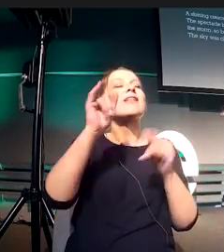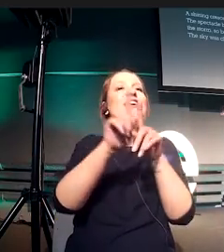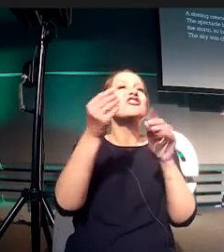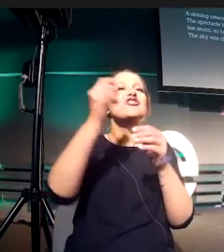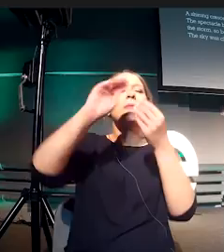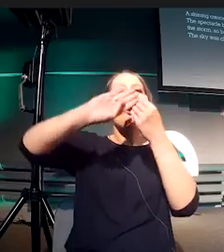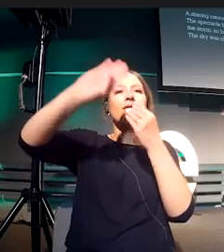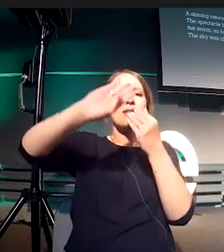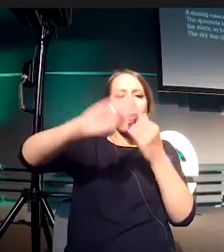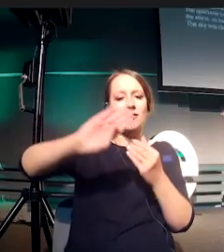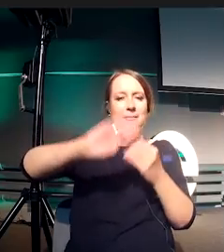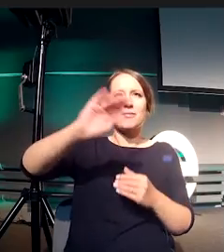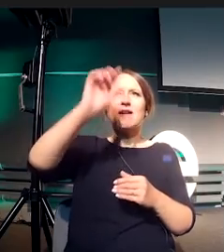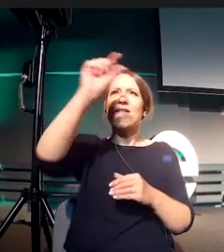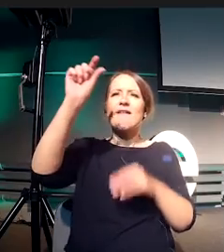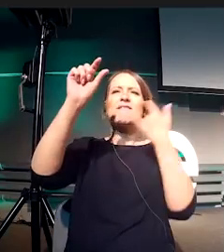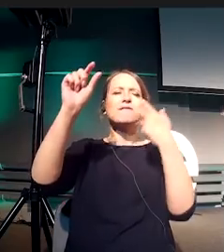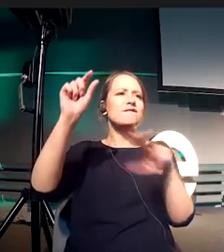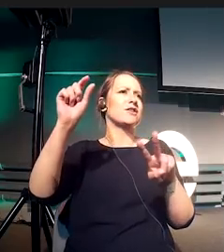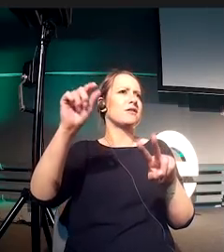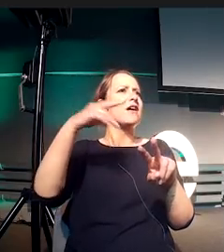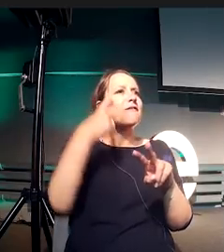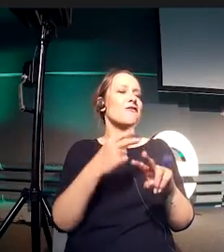around in this design that you could see.